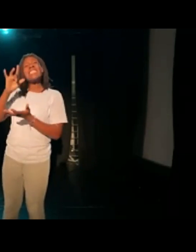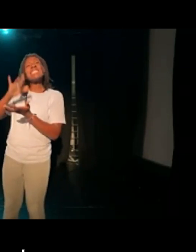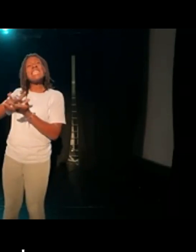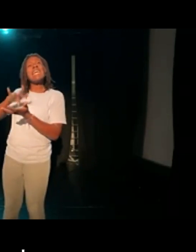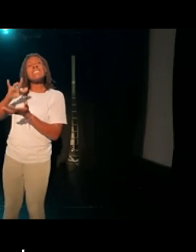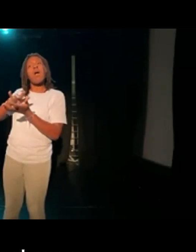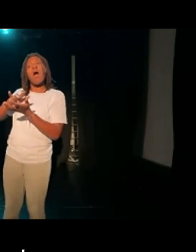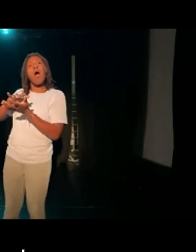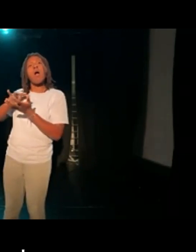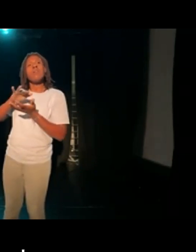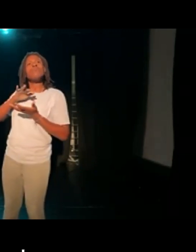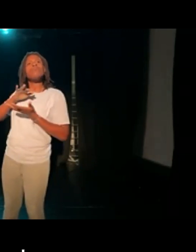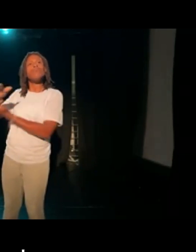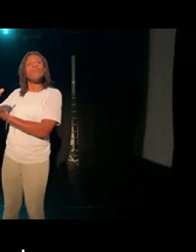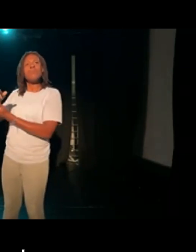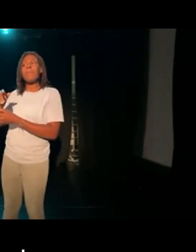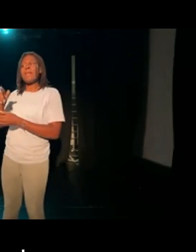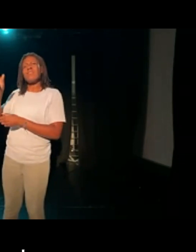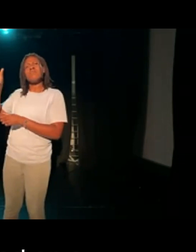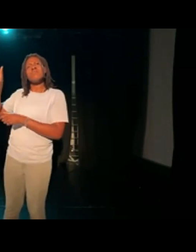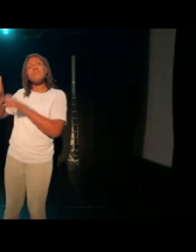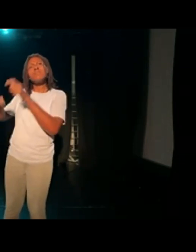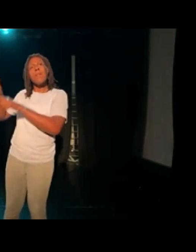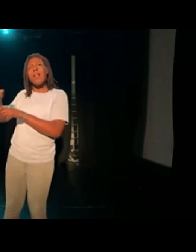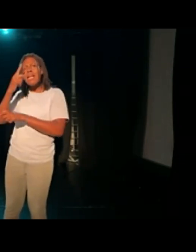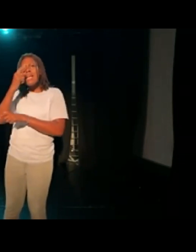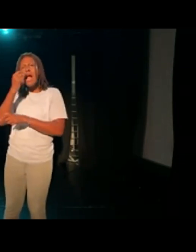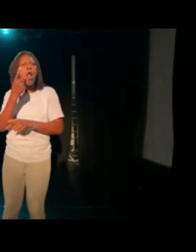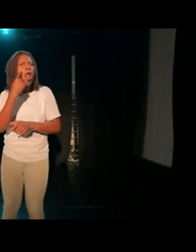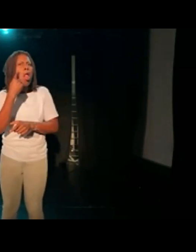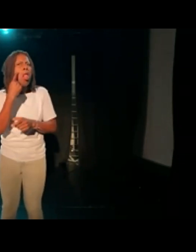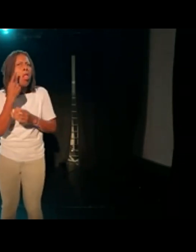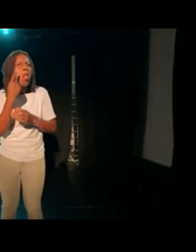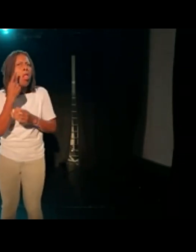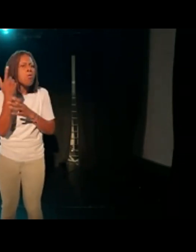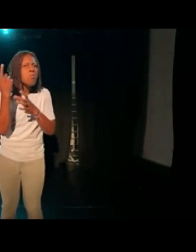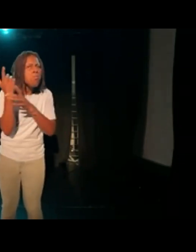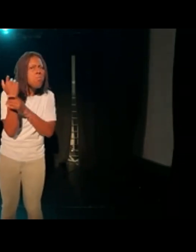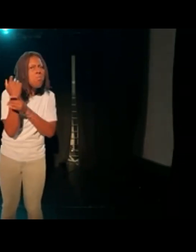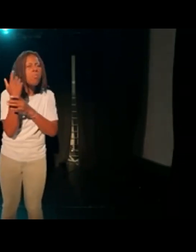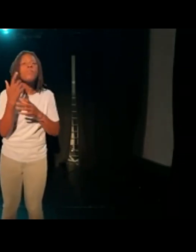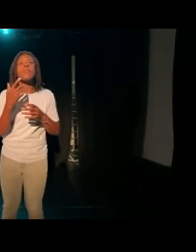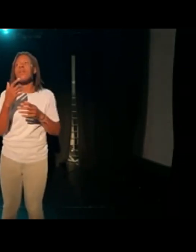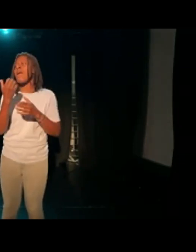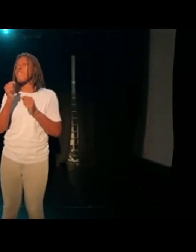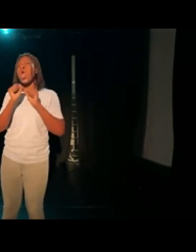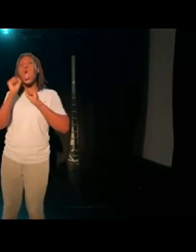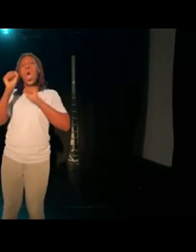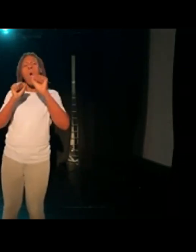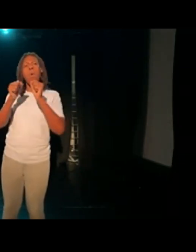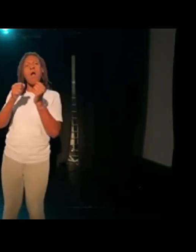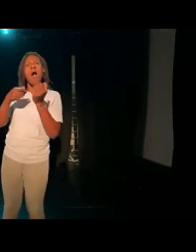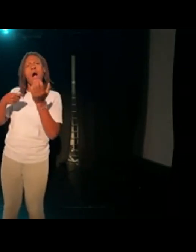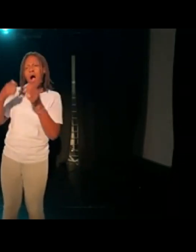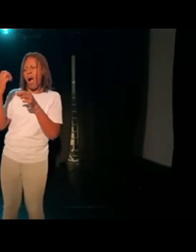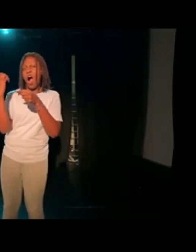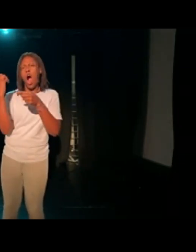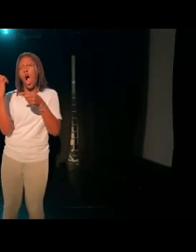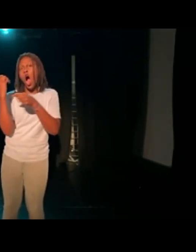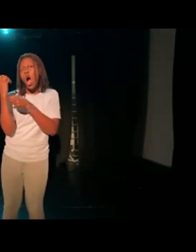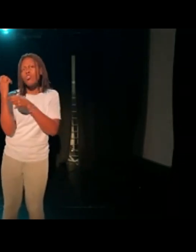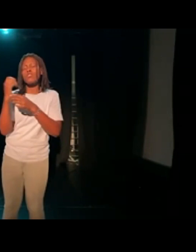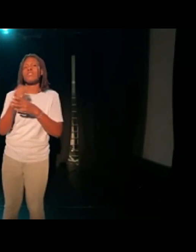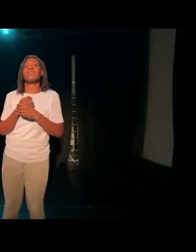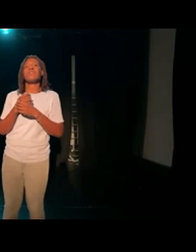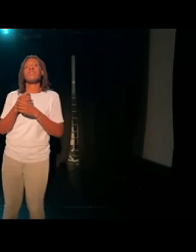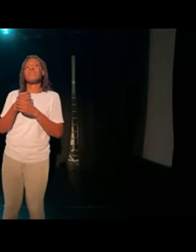And the way that this works is that it's based on a cartridge. So each person could have their own cartridge that had its own settings on. And inside that is a small BBC